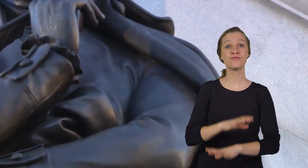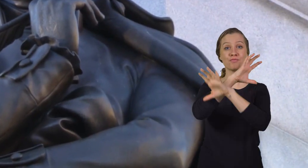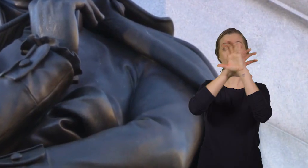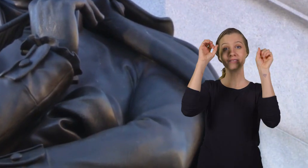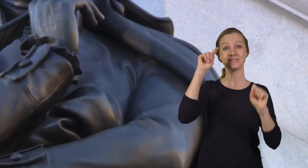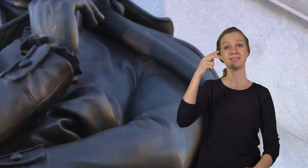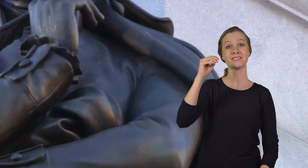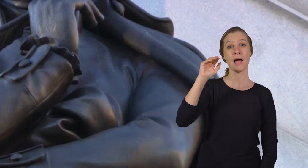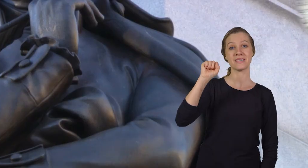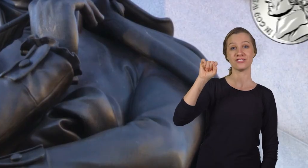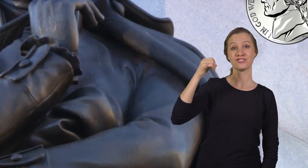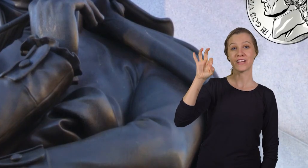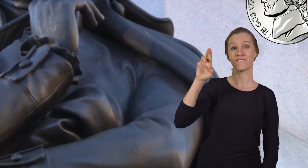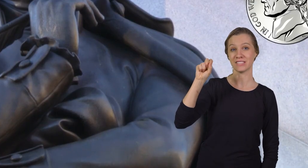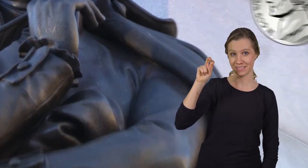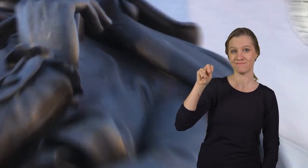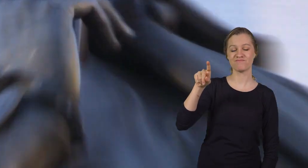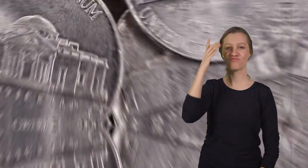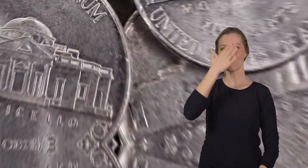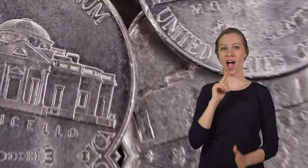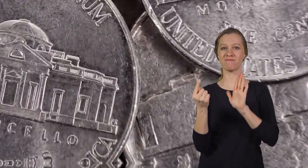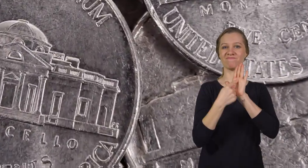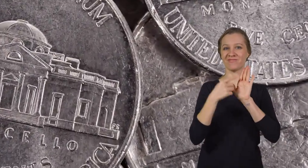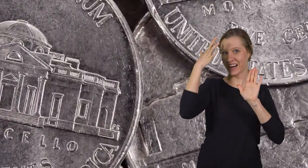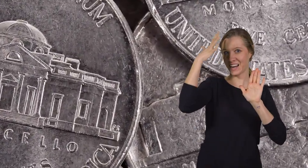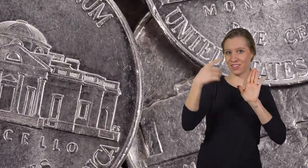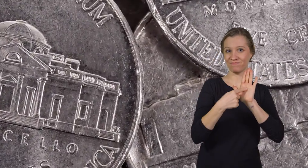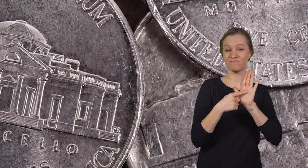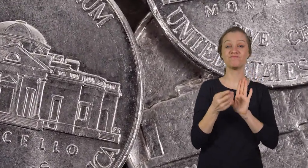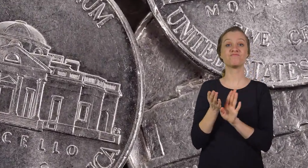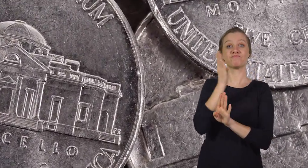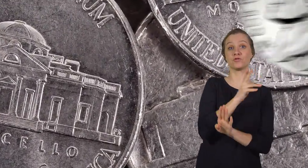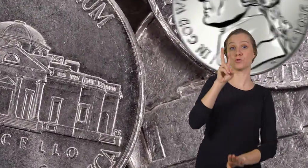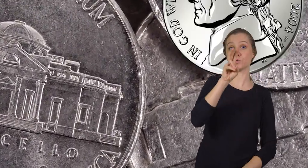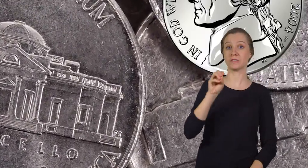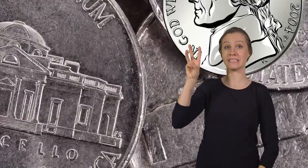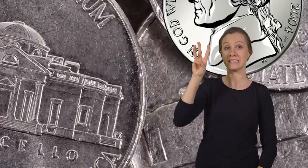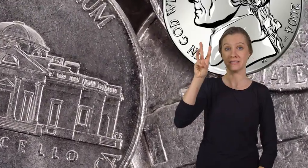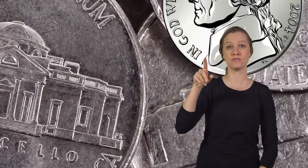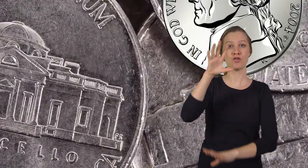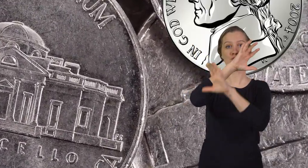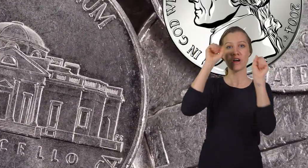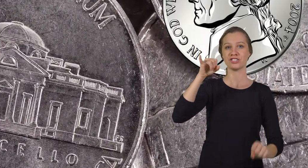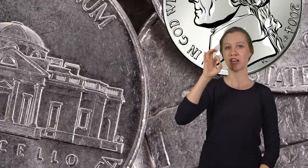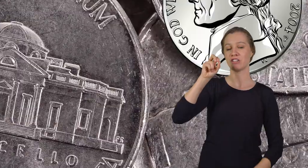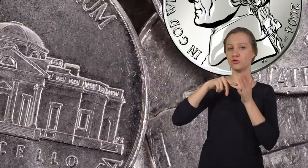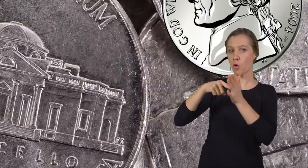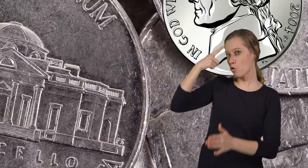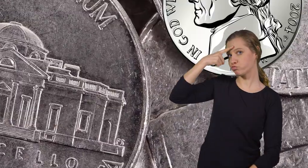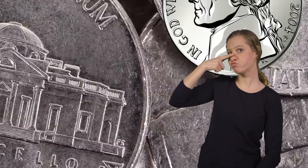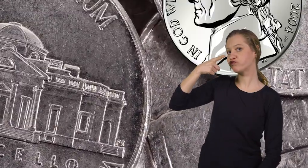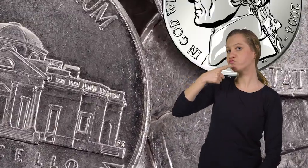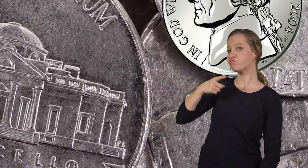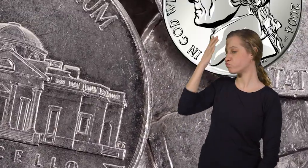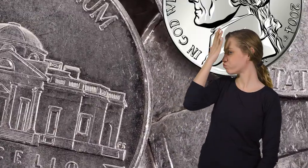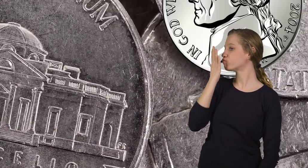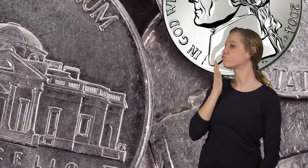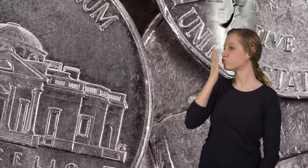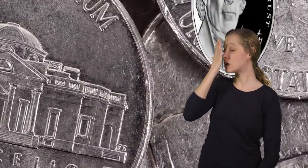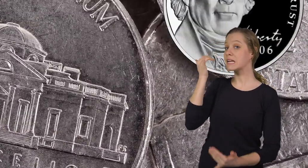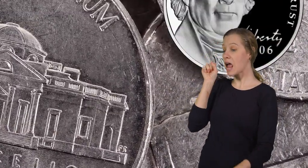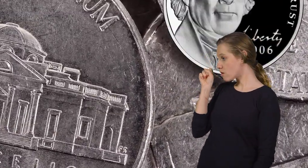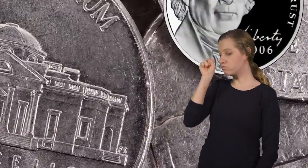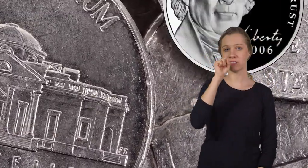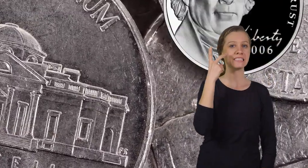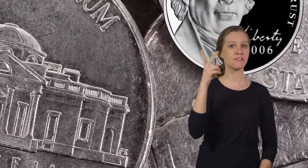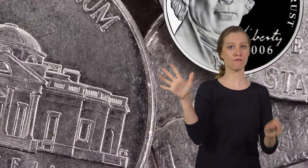Thomas Jefferson is on the front of the nickel. Before 2006, President Jefferson was shown in profile. But